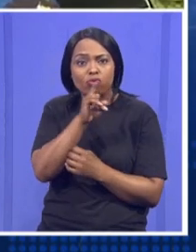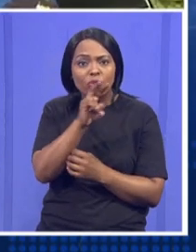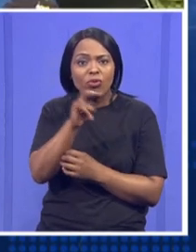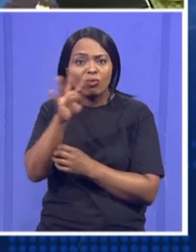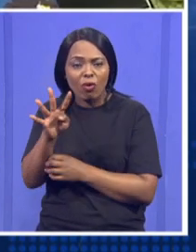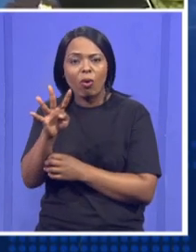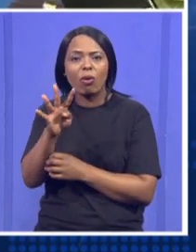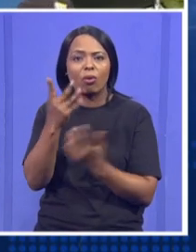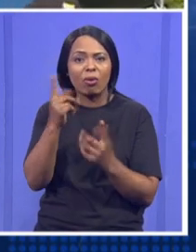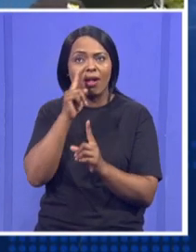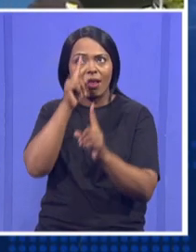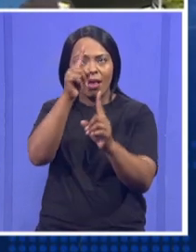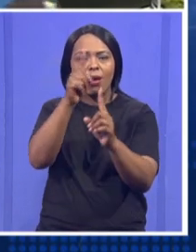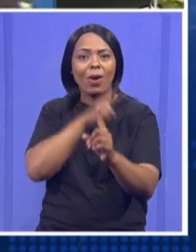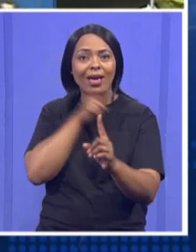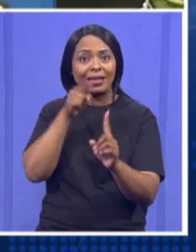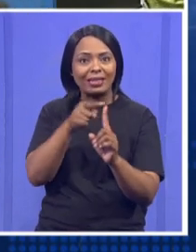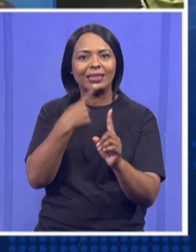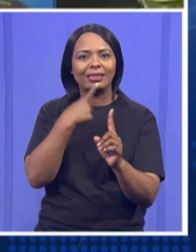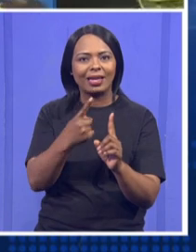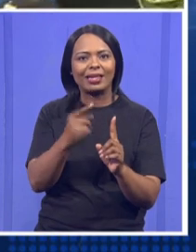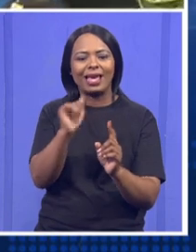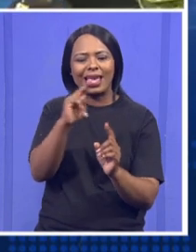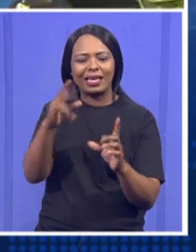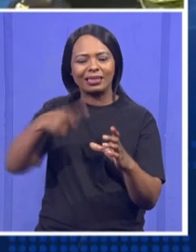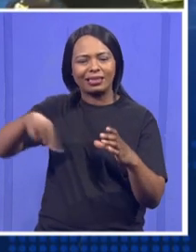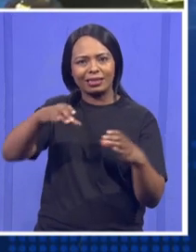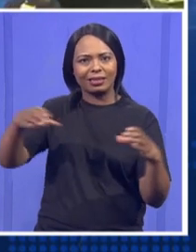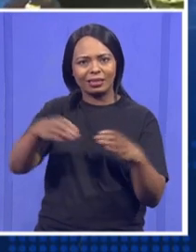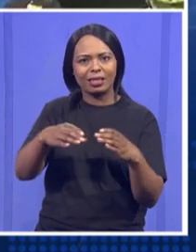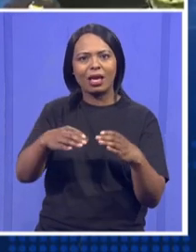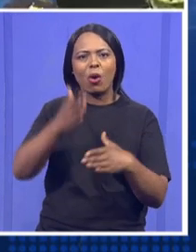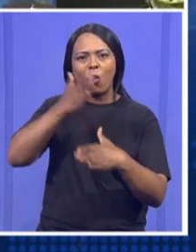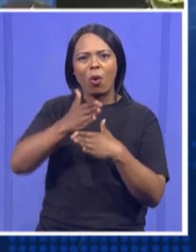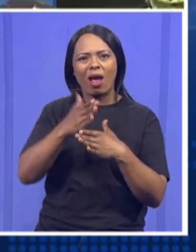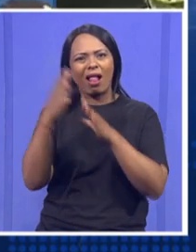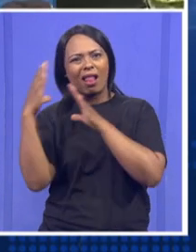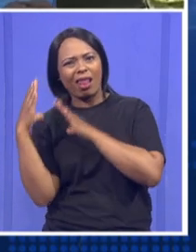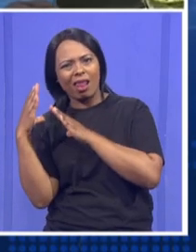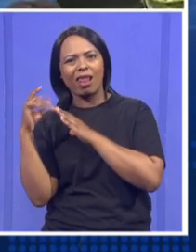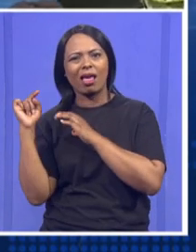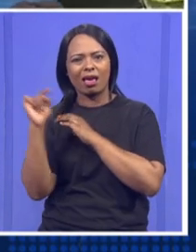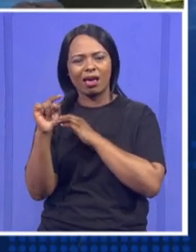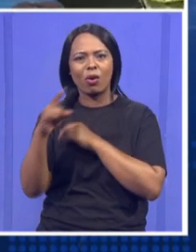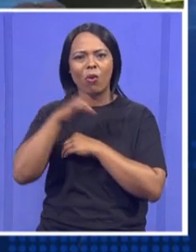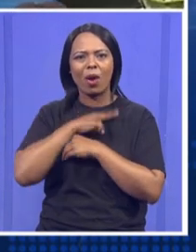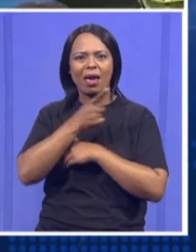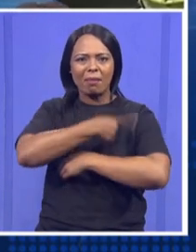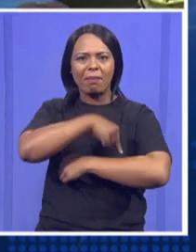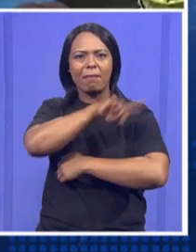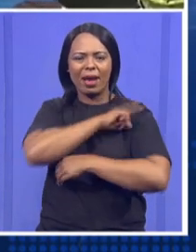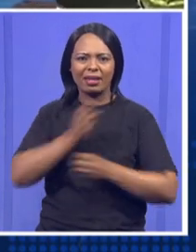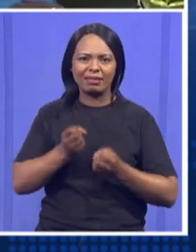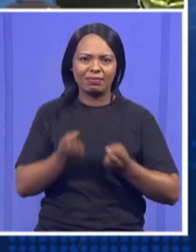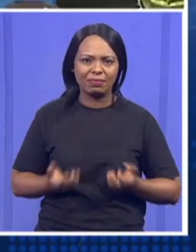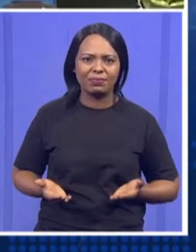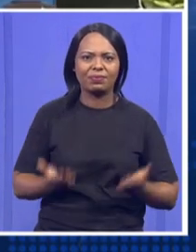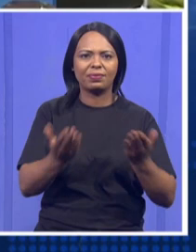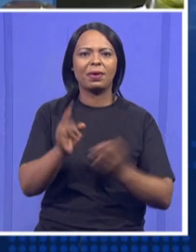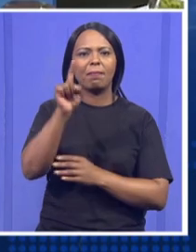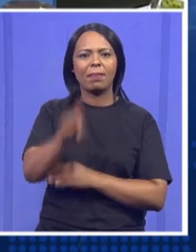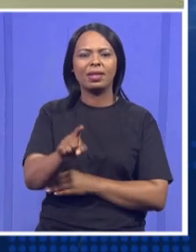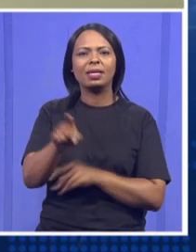he mentioned that he has a big task, particularly in the ANC, that he has 18 months to deliver the mandate and also to ensure that people